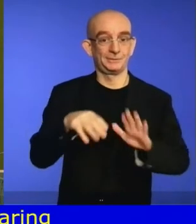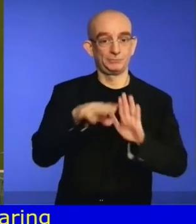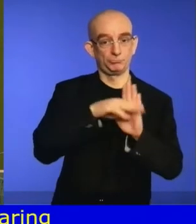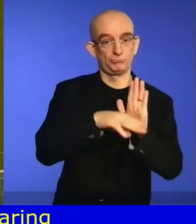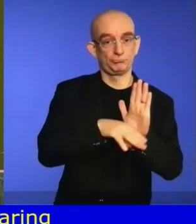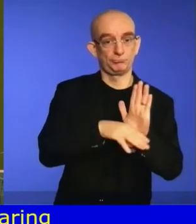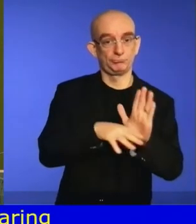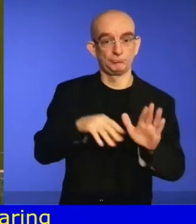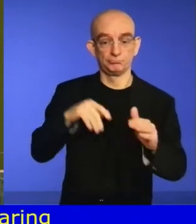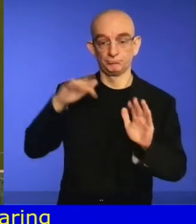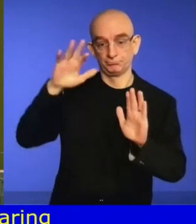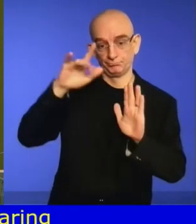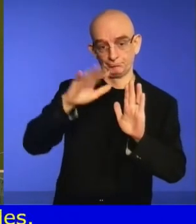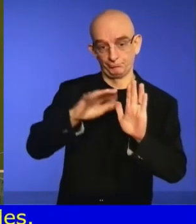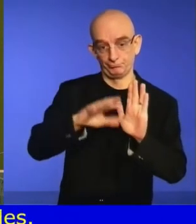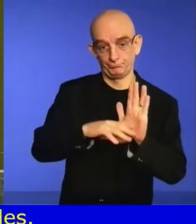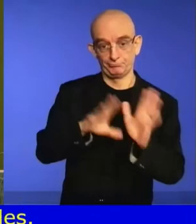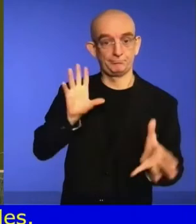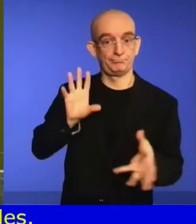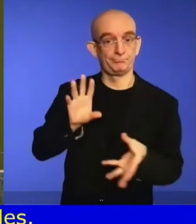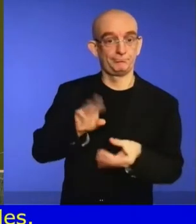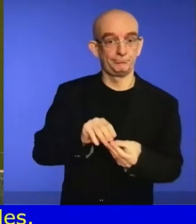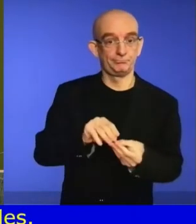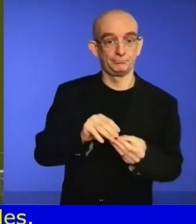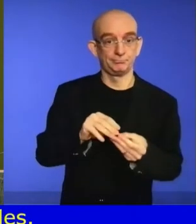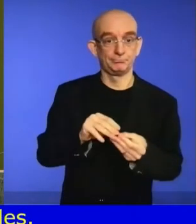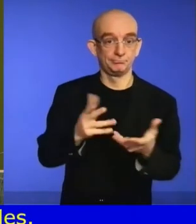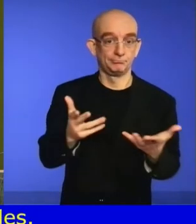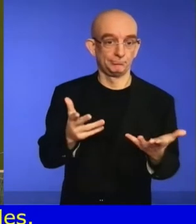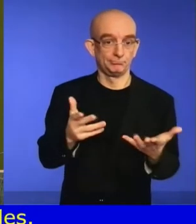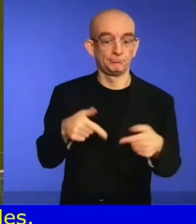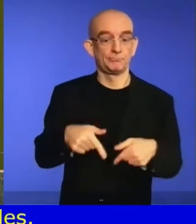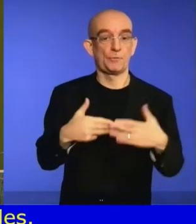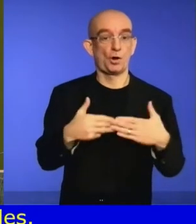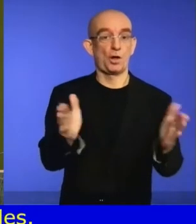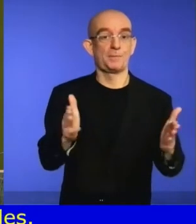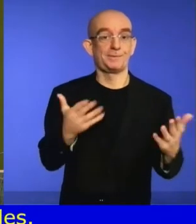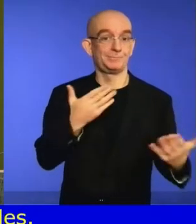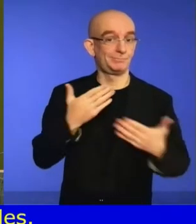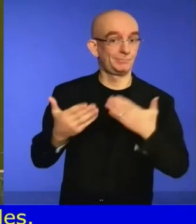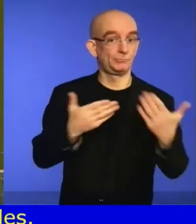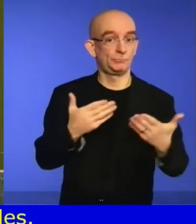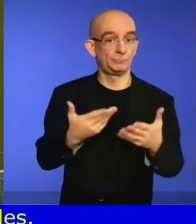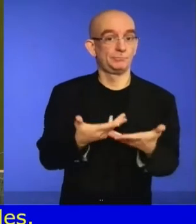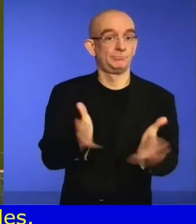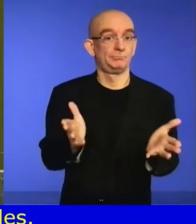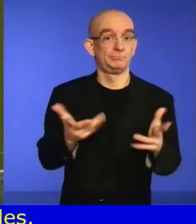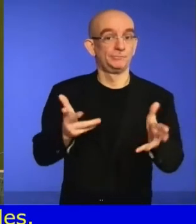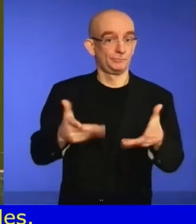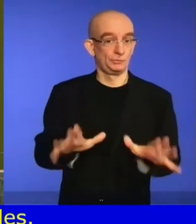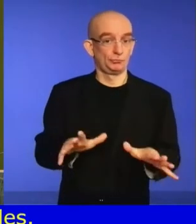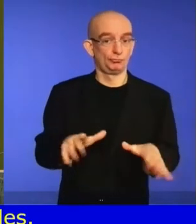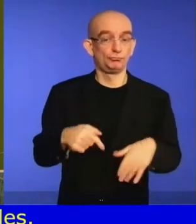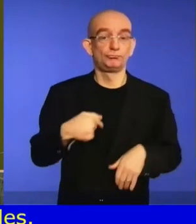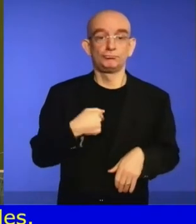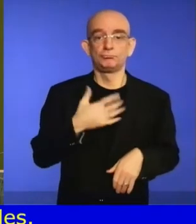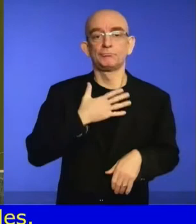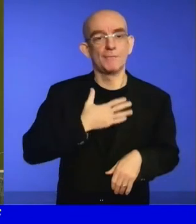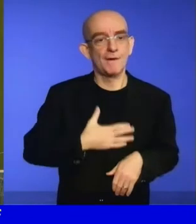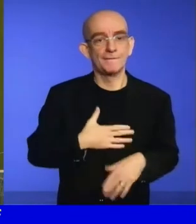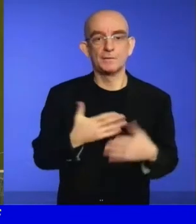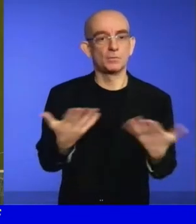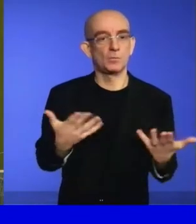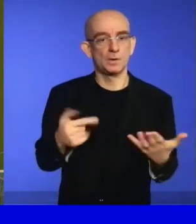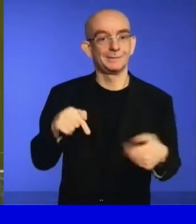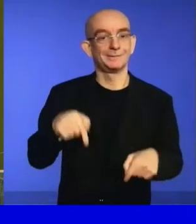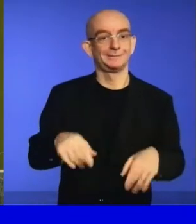this opportunity to express my great appreciation to His Excellency, the Secretary General and